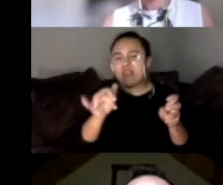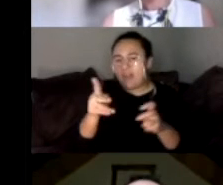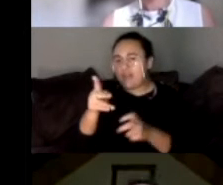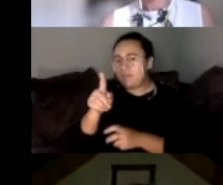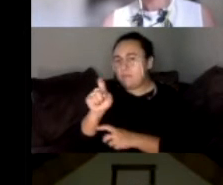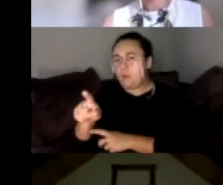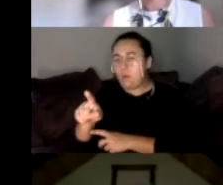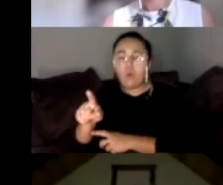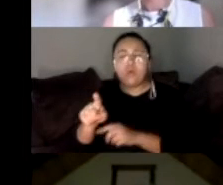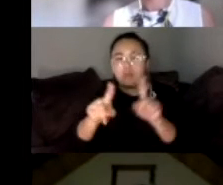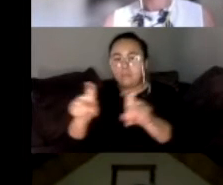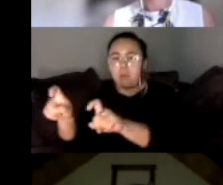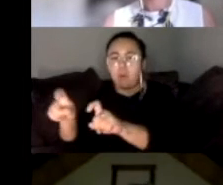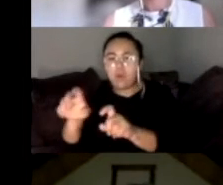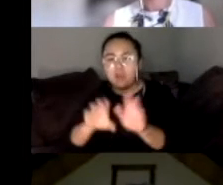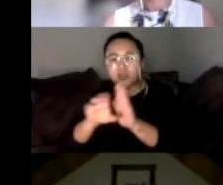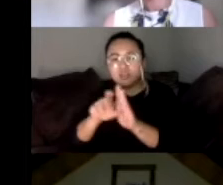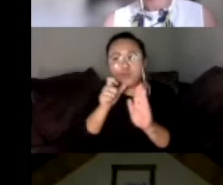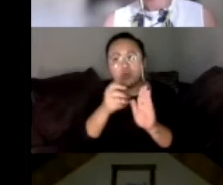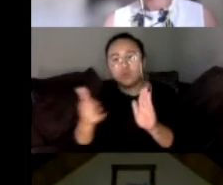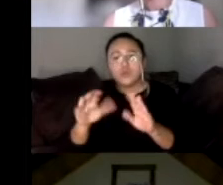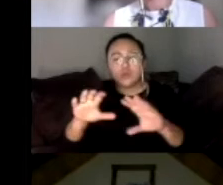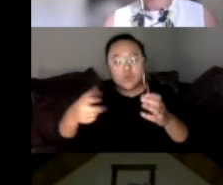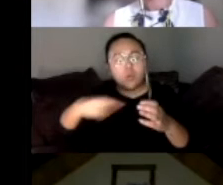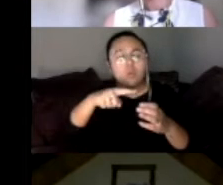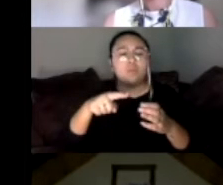questions? And how do they reflect the state of California?